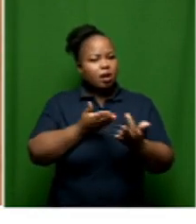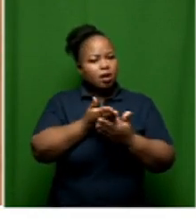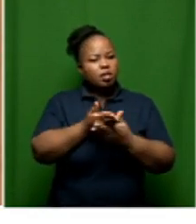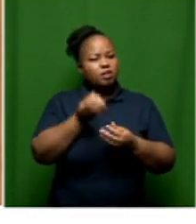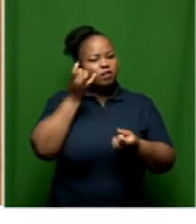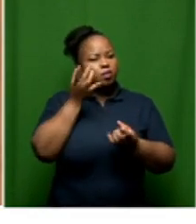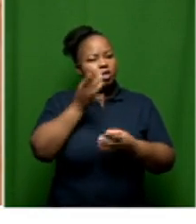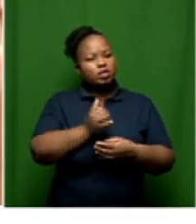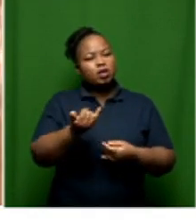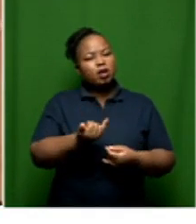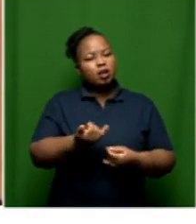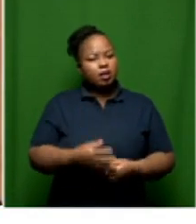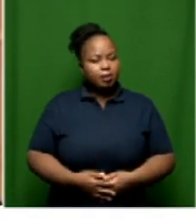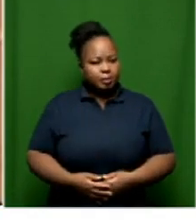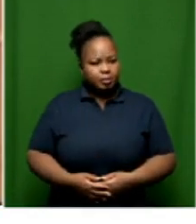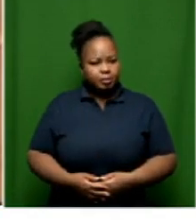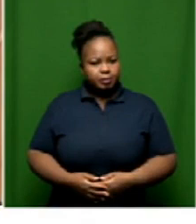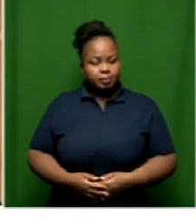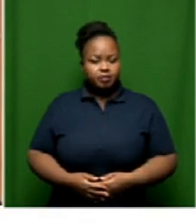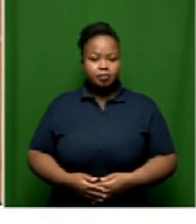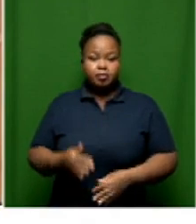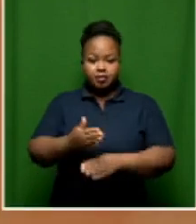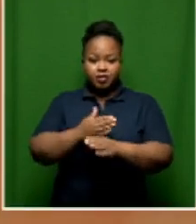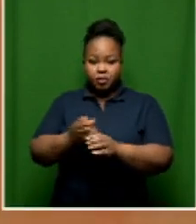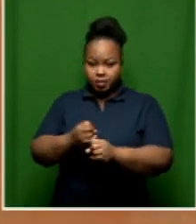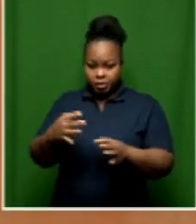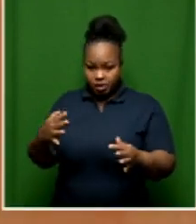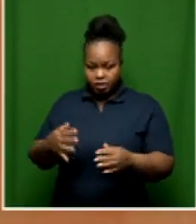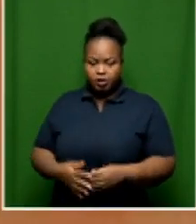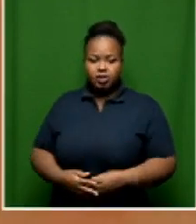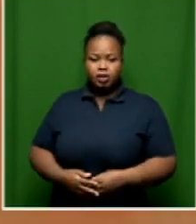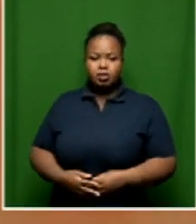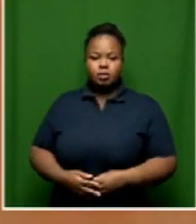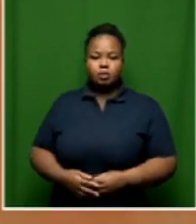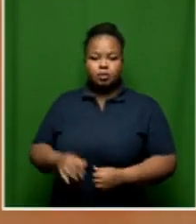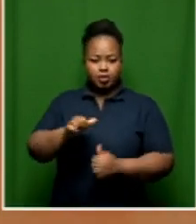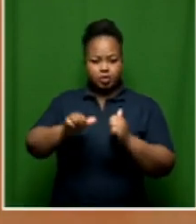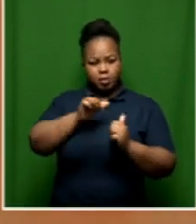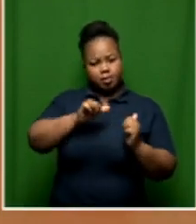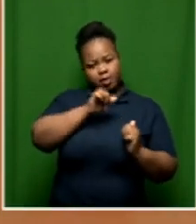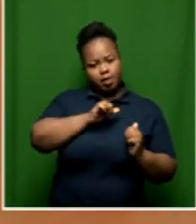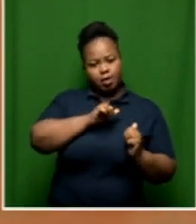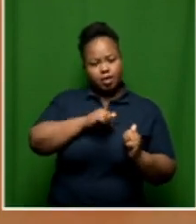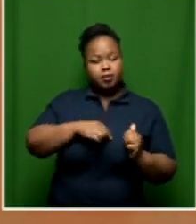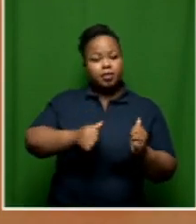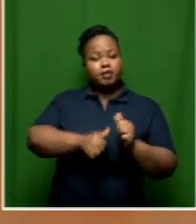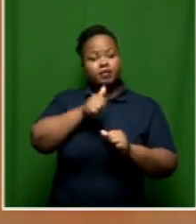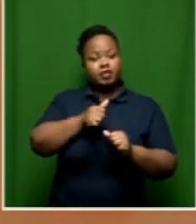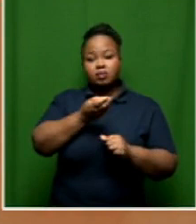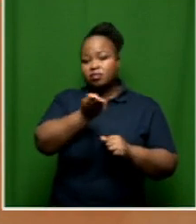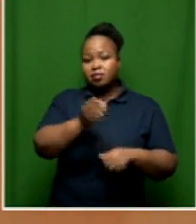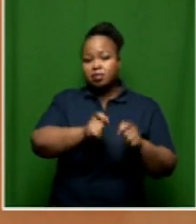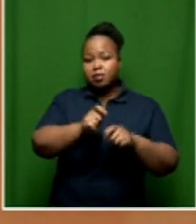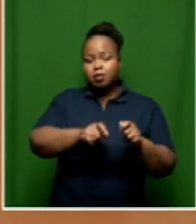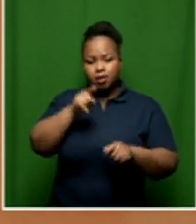app? I think before I even start there, maybe we should take one step back and try to make the viewers